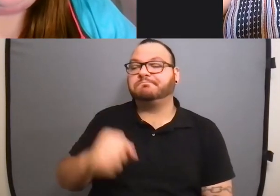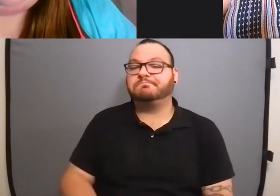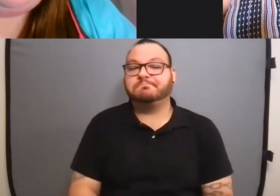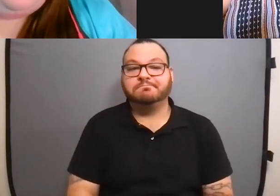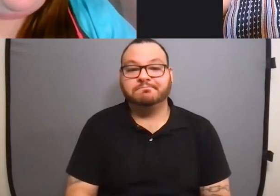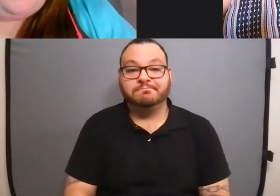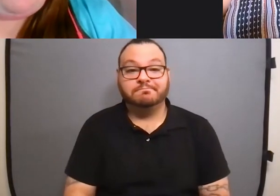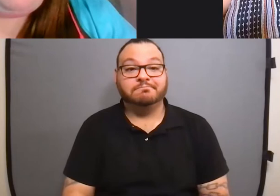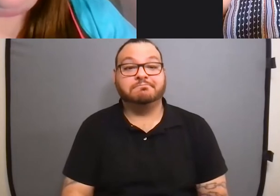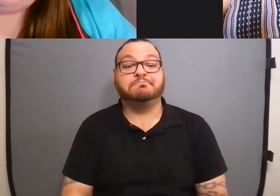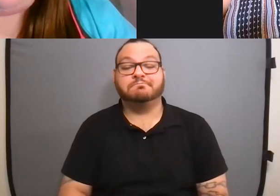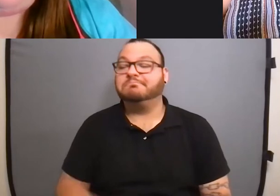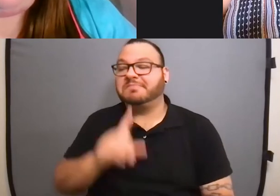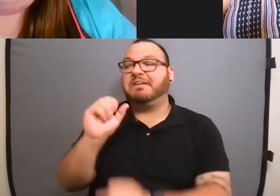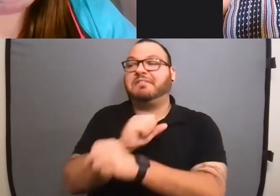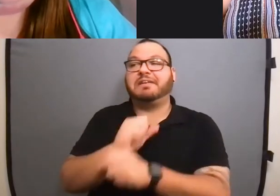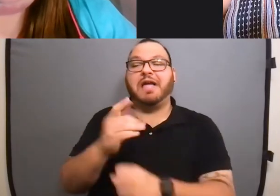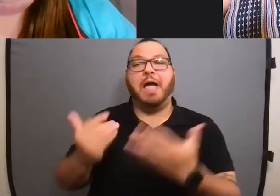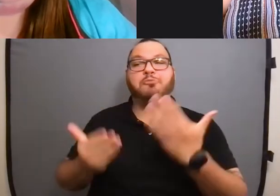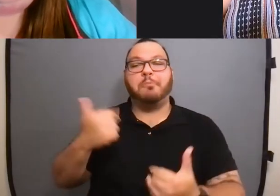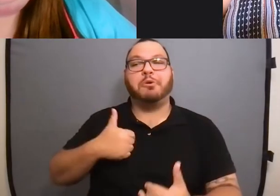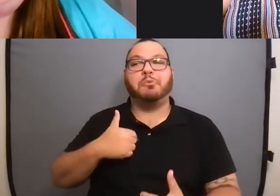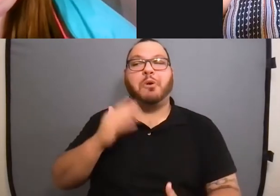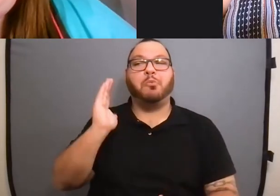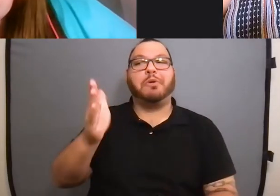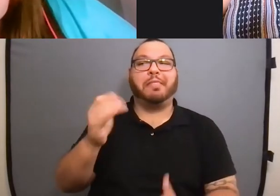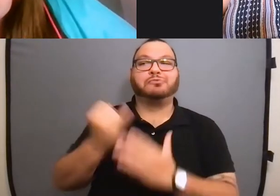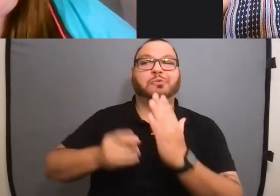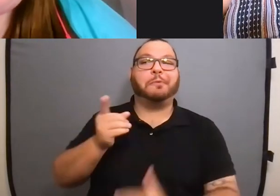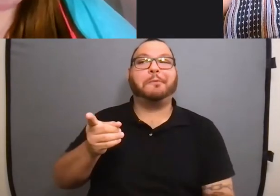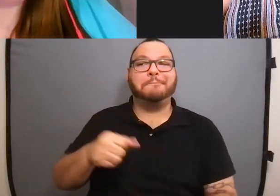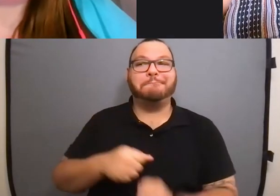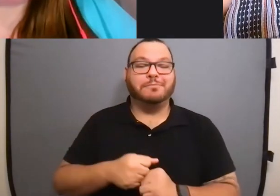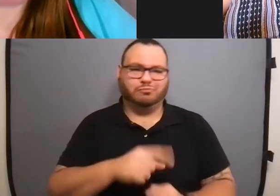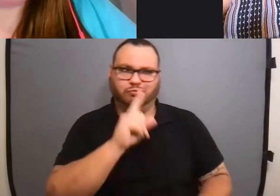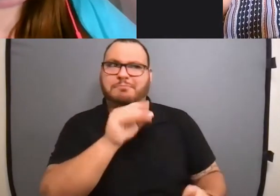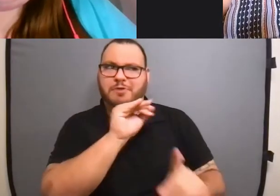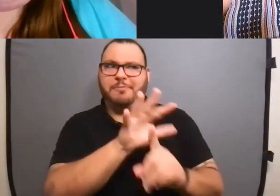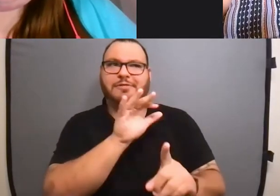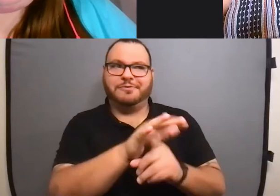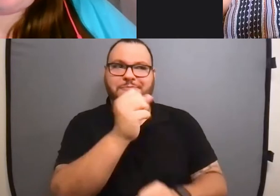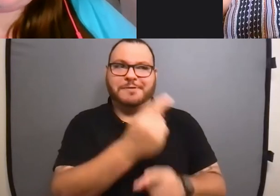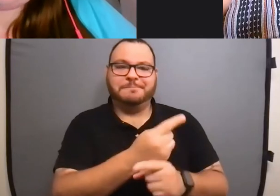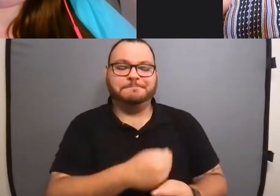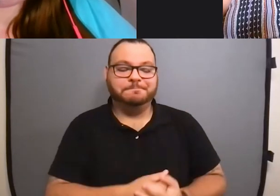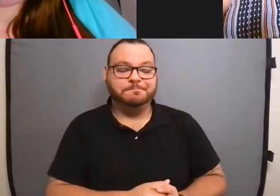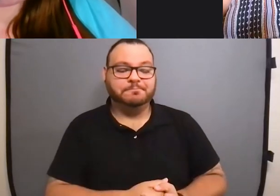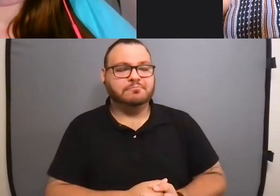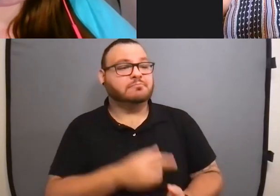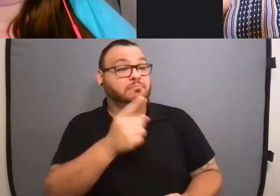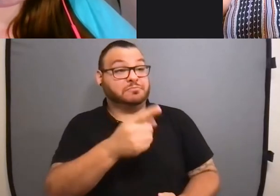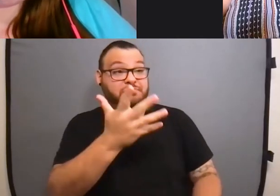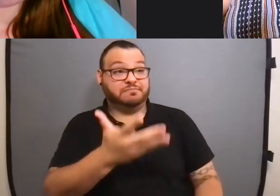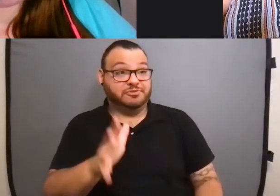Definitely. I probably will draw her. Super popular. Have you ever, have you ever had someone, um,